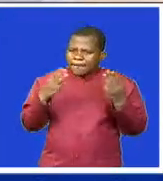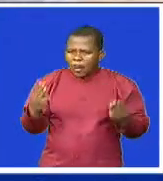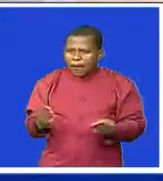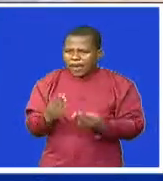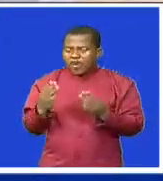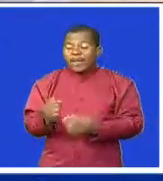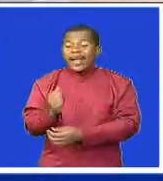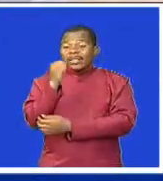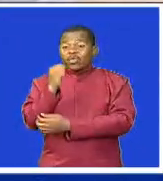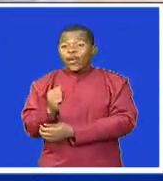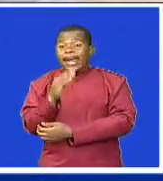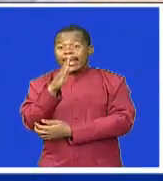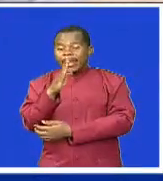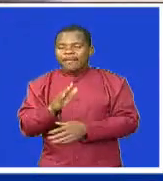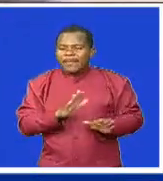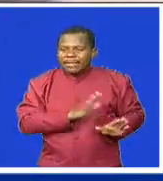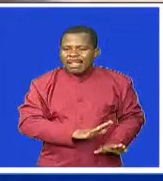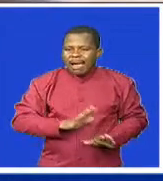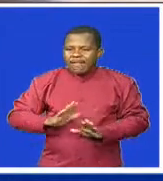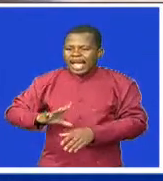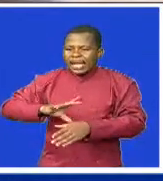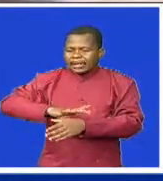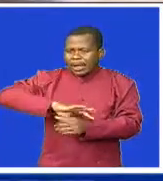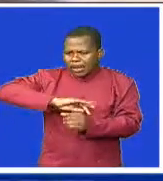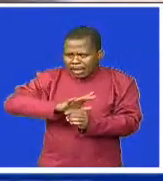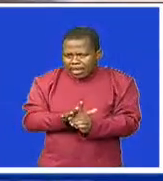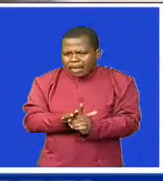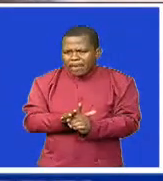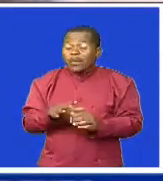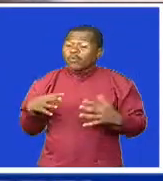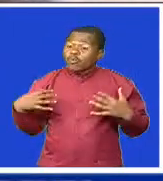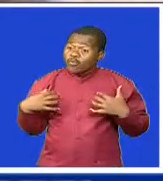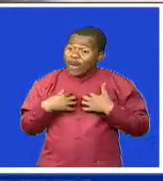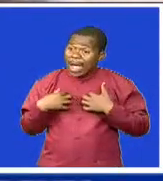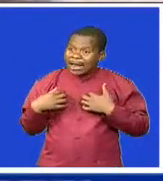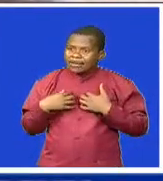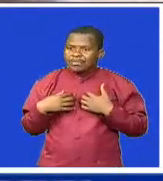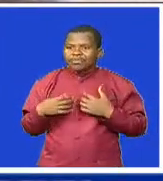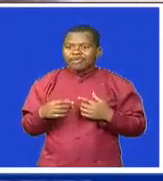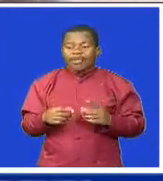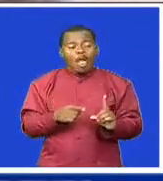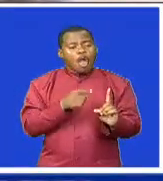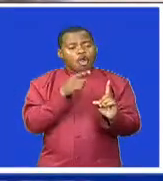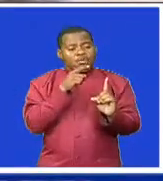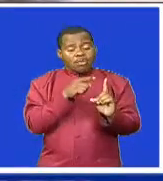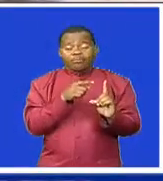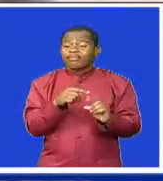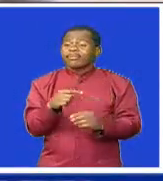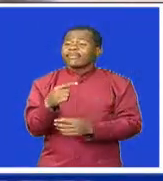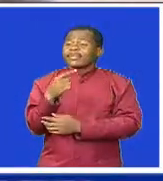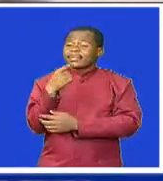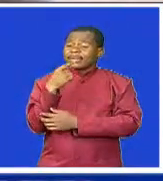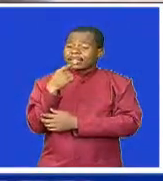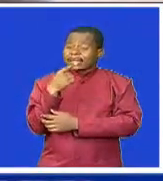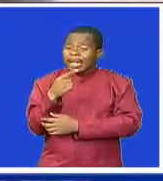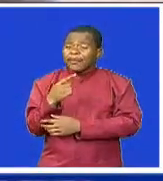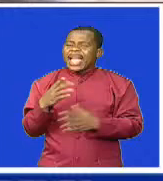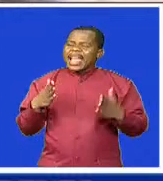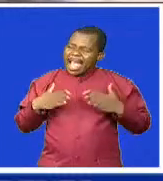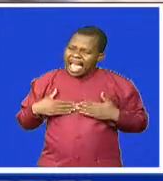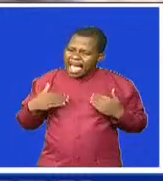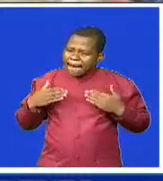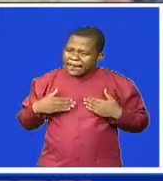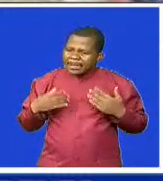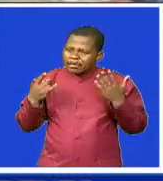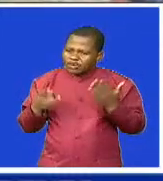-19 outbreak. Paul and Gemma Friedlander, speaking through the voice of George Valcomer, said they are grateful and honoured